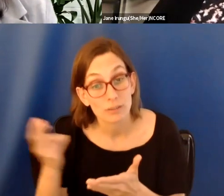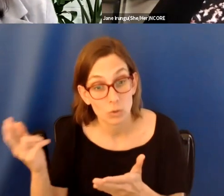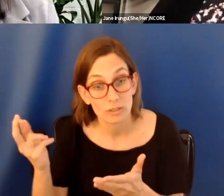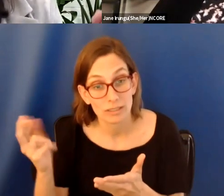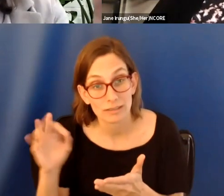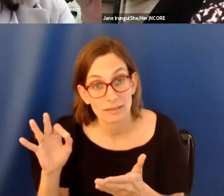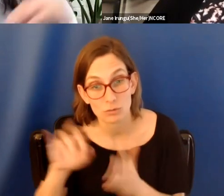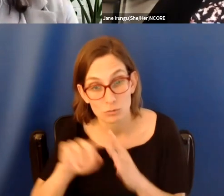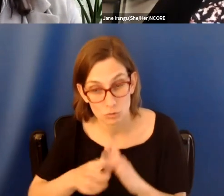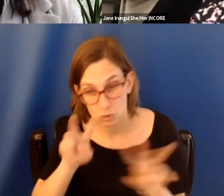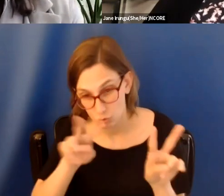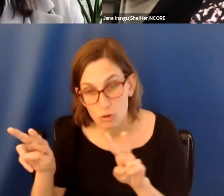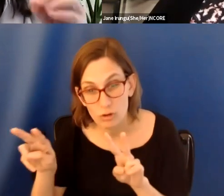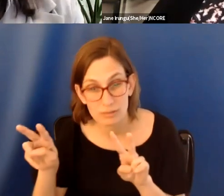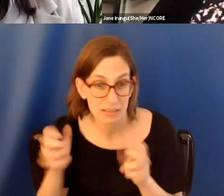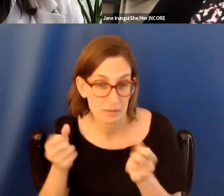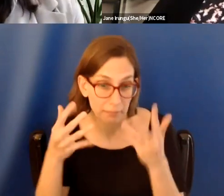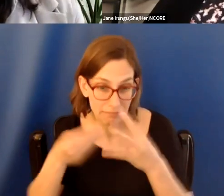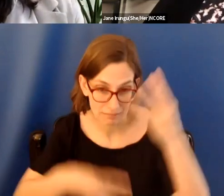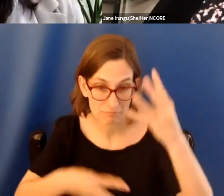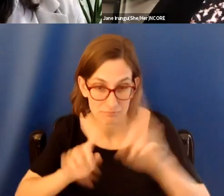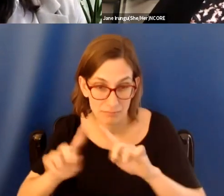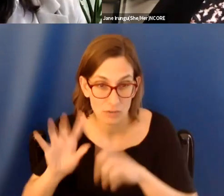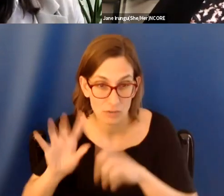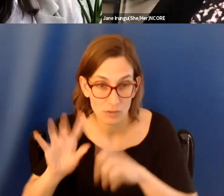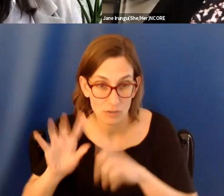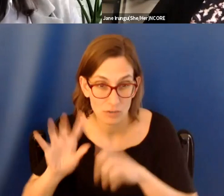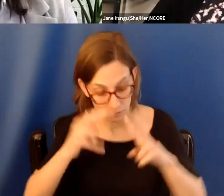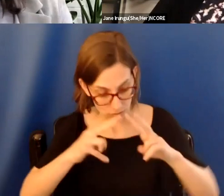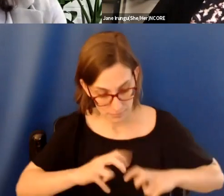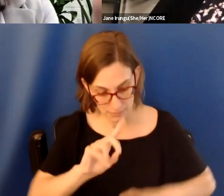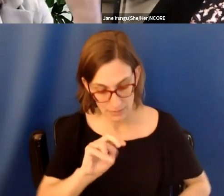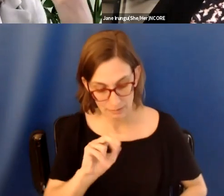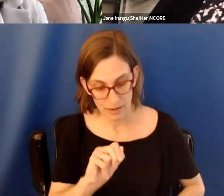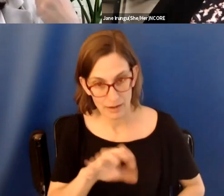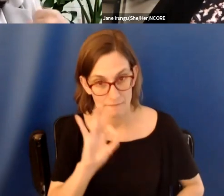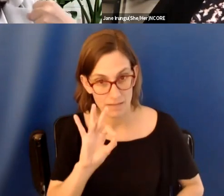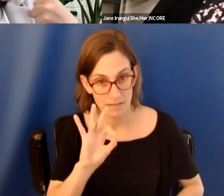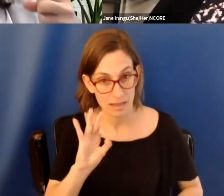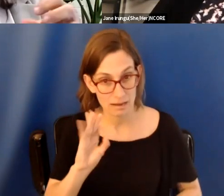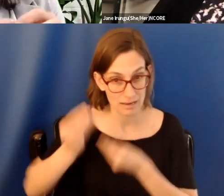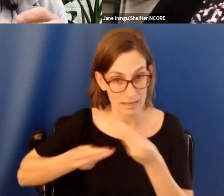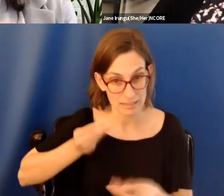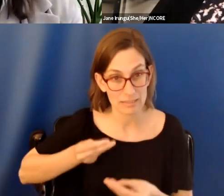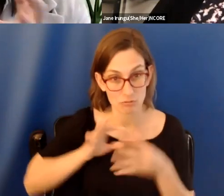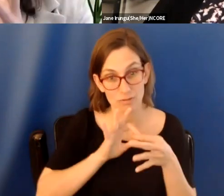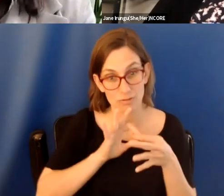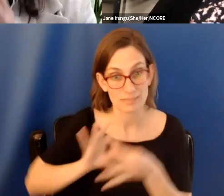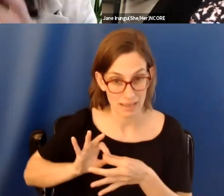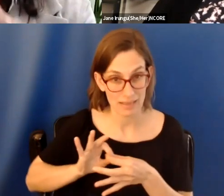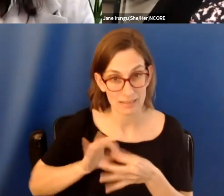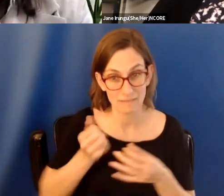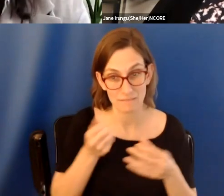to start to look at it. So if you want to, um, really dig into your DNA because you want to find your ancestral ties, there are a couple